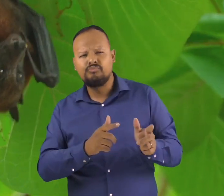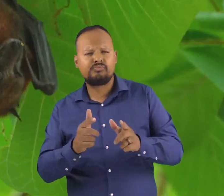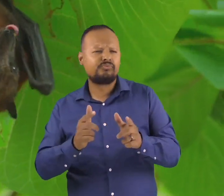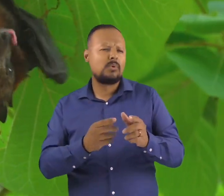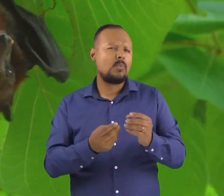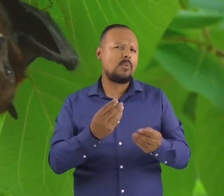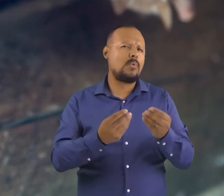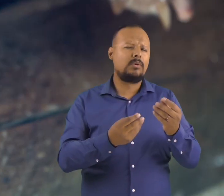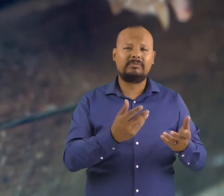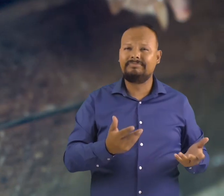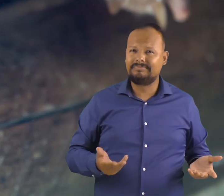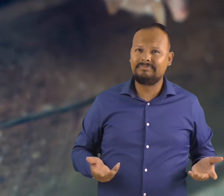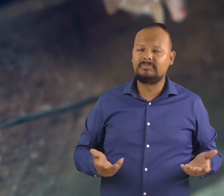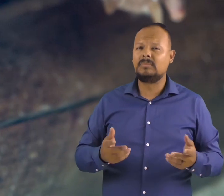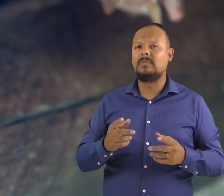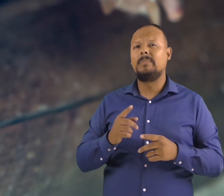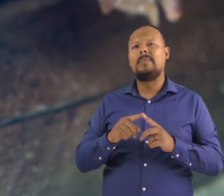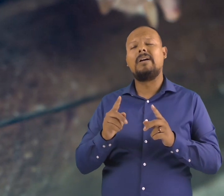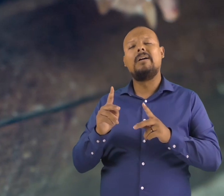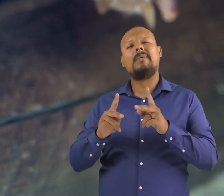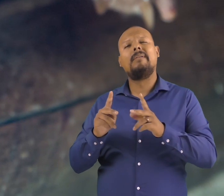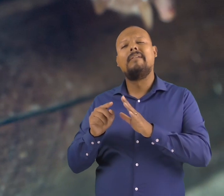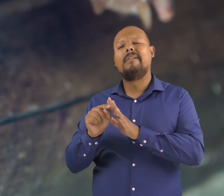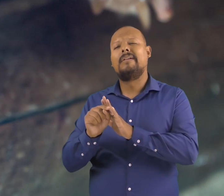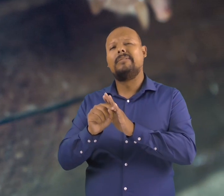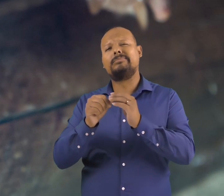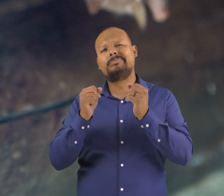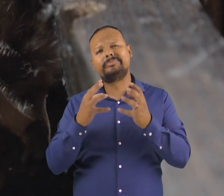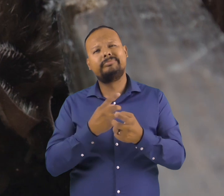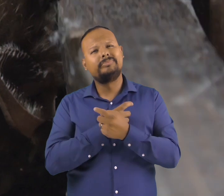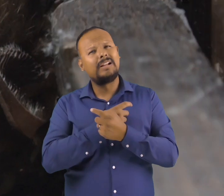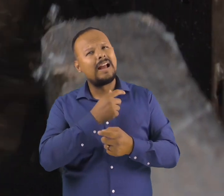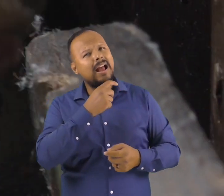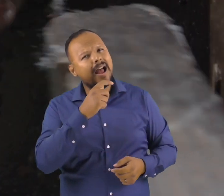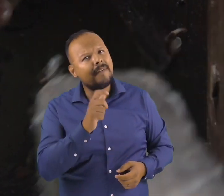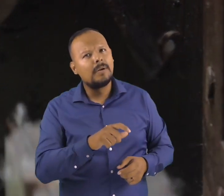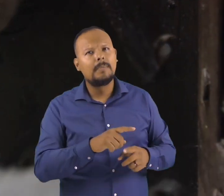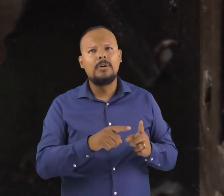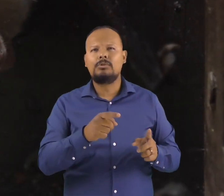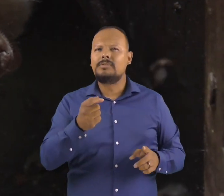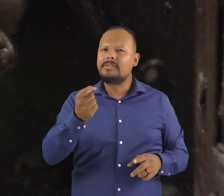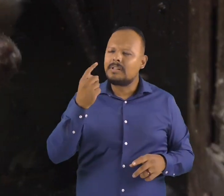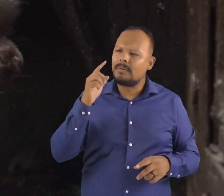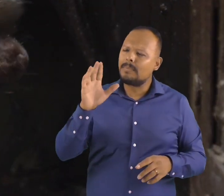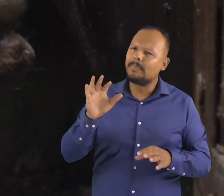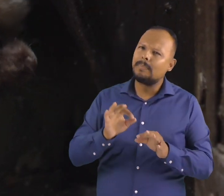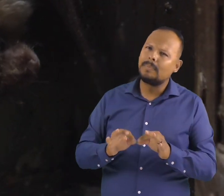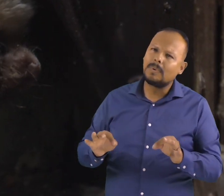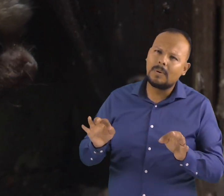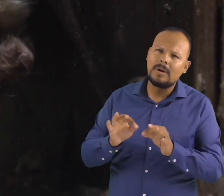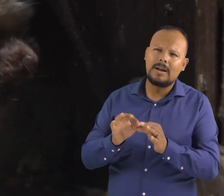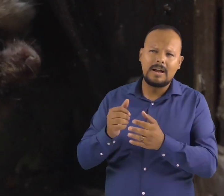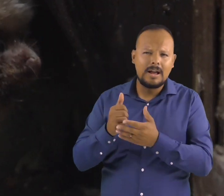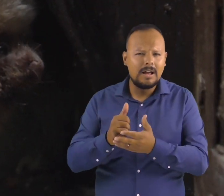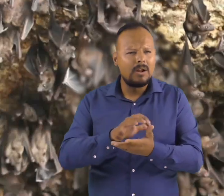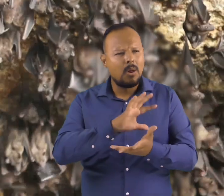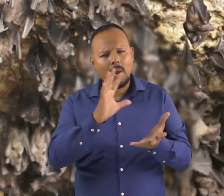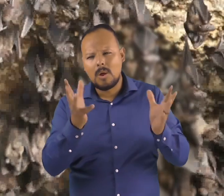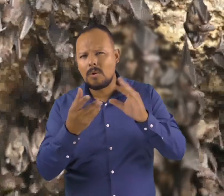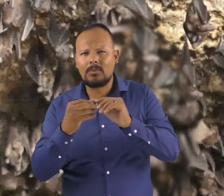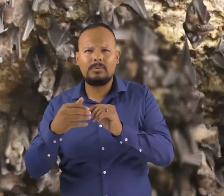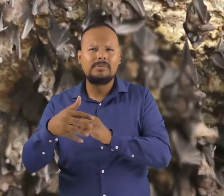sadly, bats are declining across the globe. People kill bats when they don't have to,